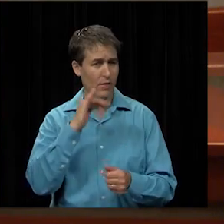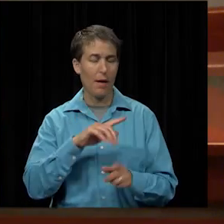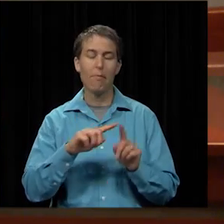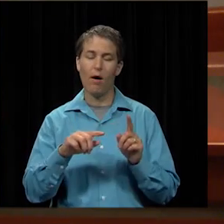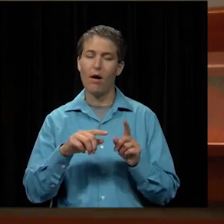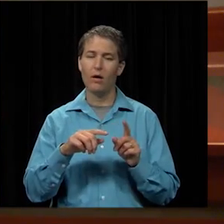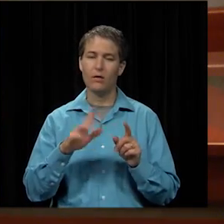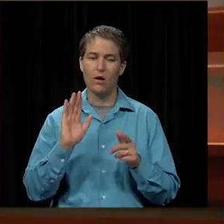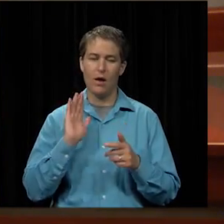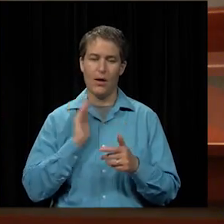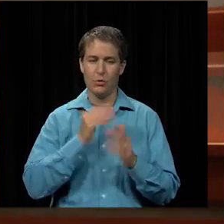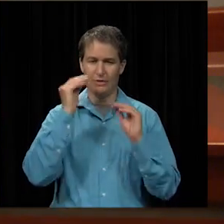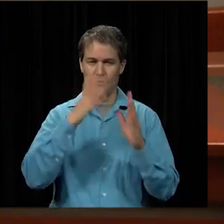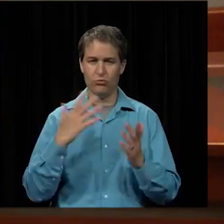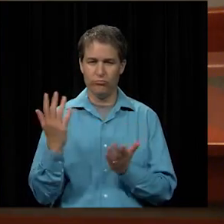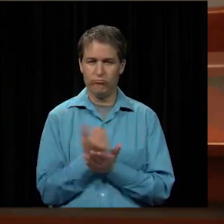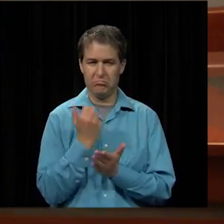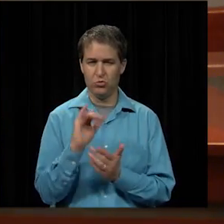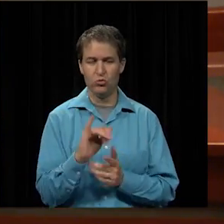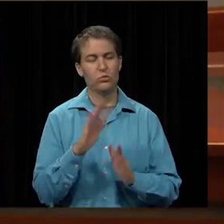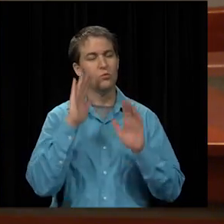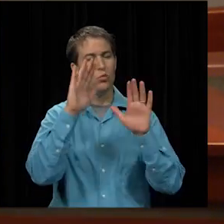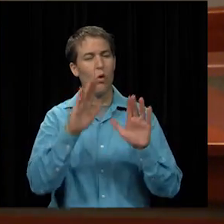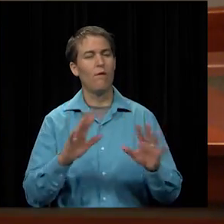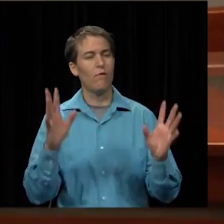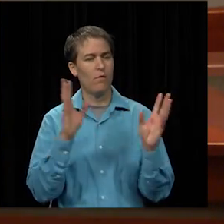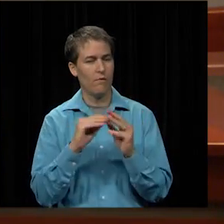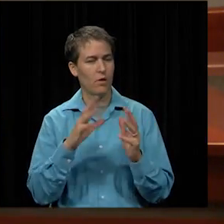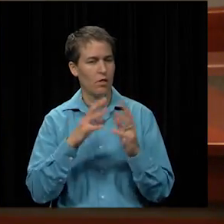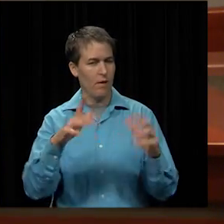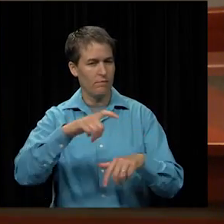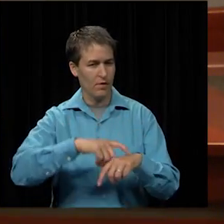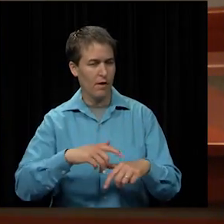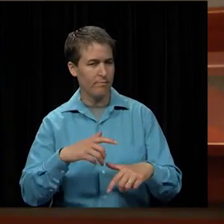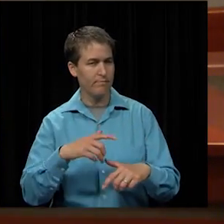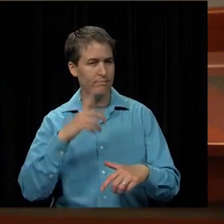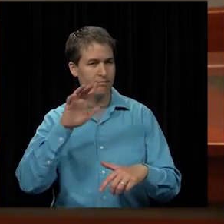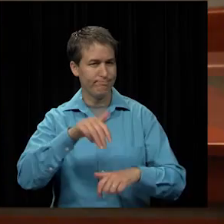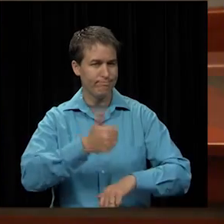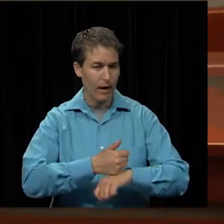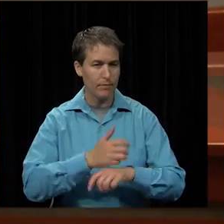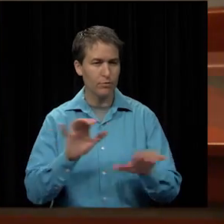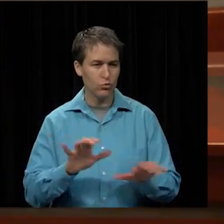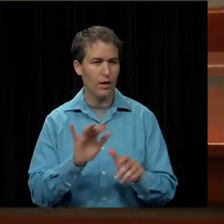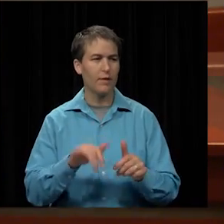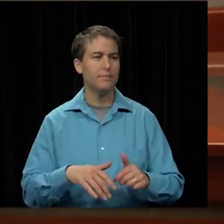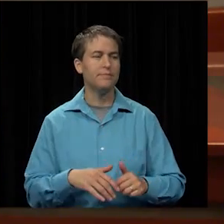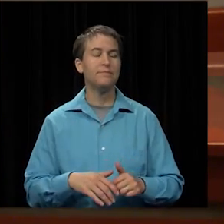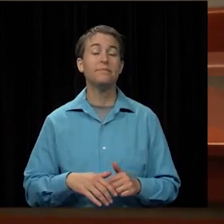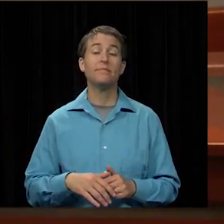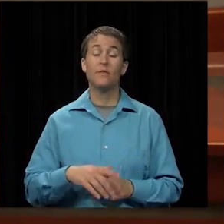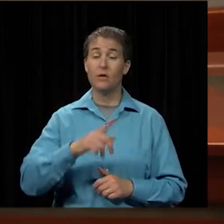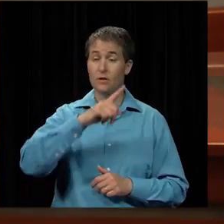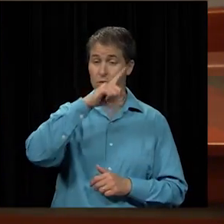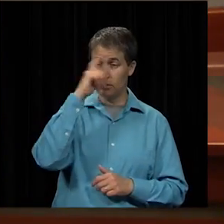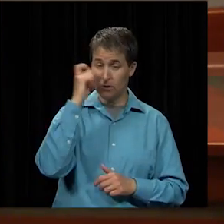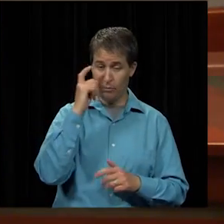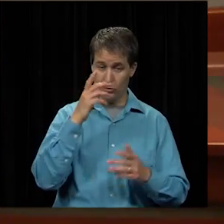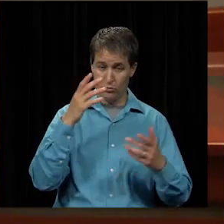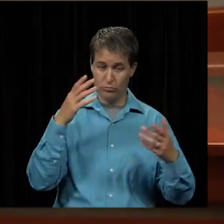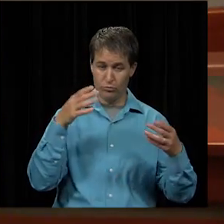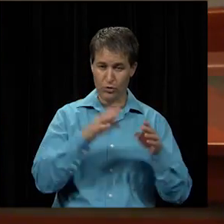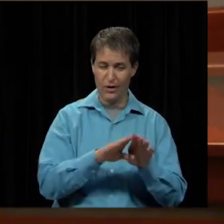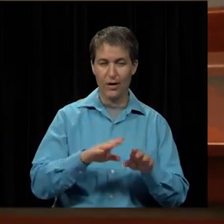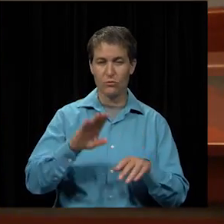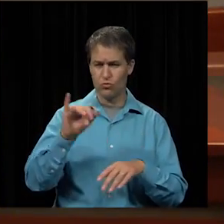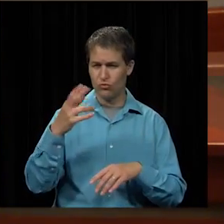get to take advantage. So, again, a wonderful conference that takes an awful lot of time to put on. We are in the summer shutdown and John